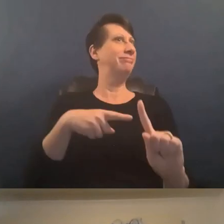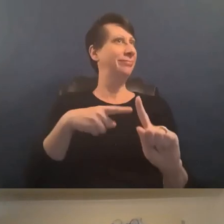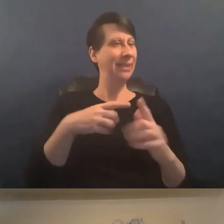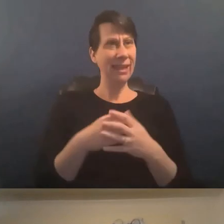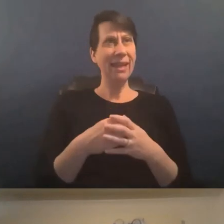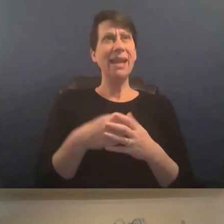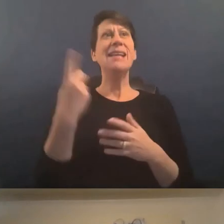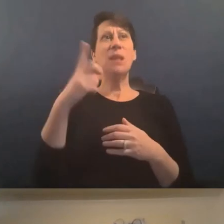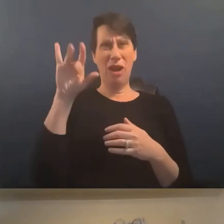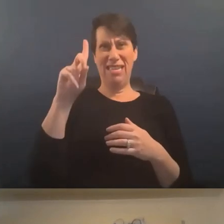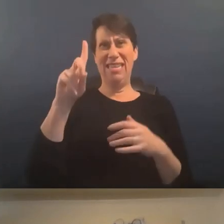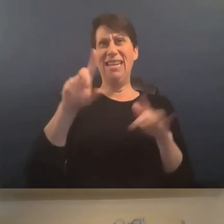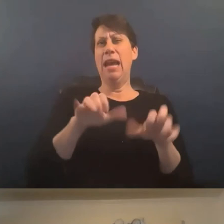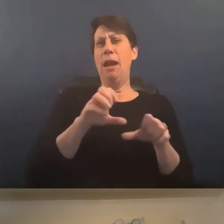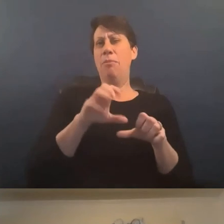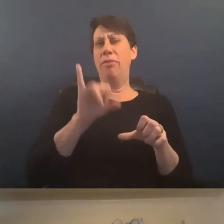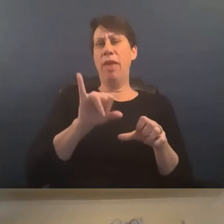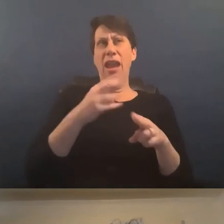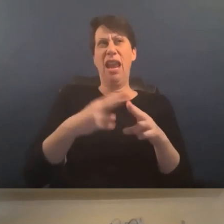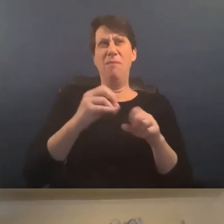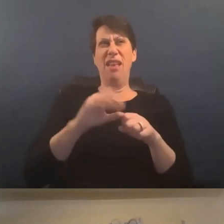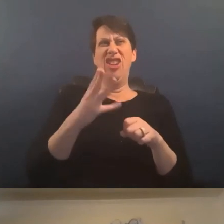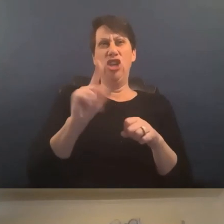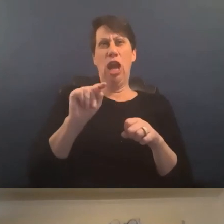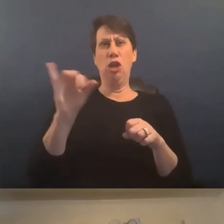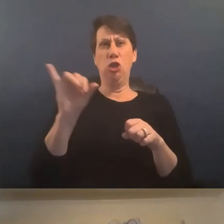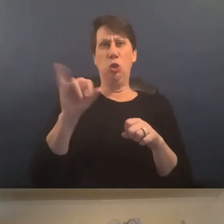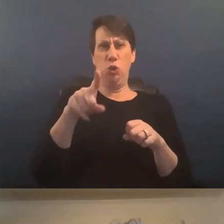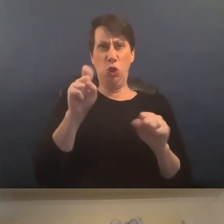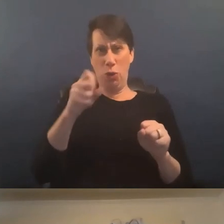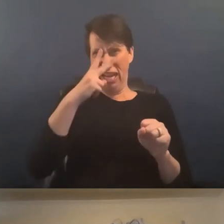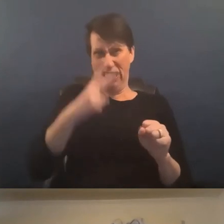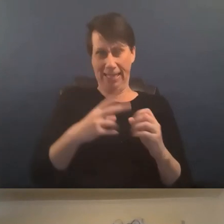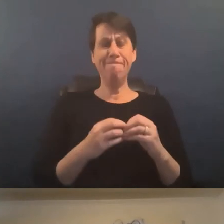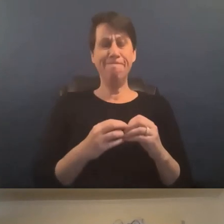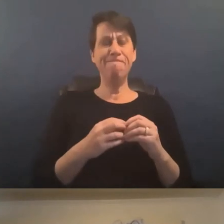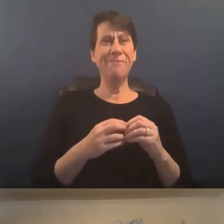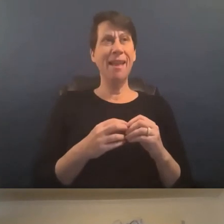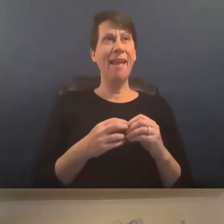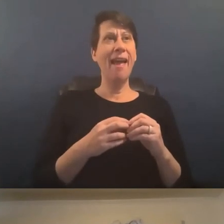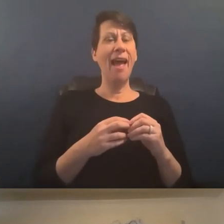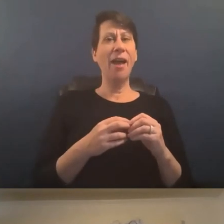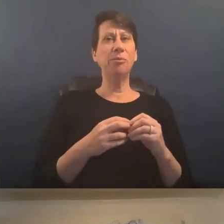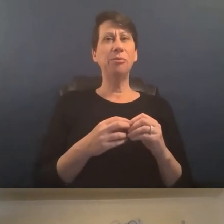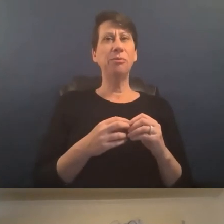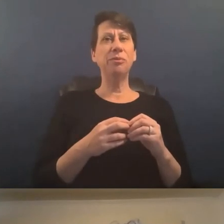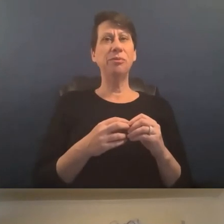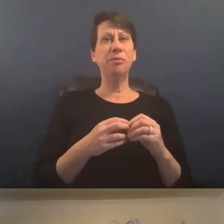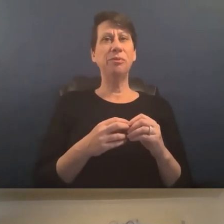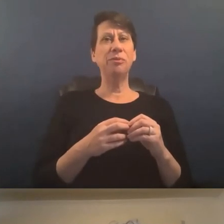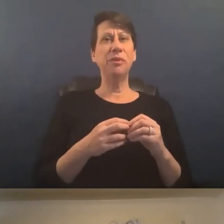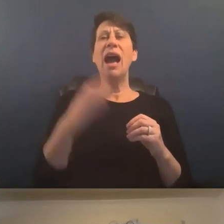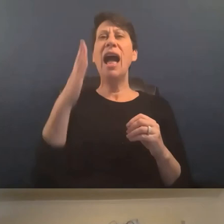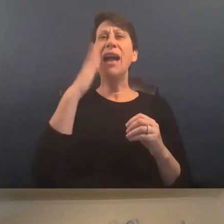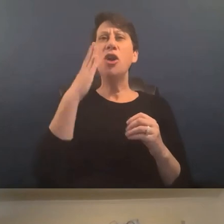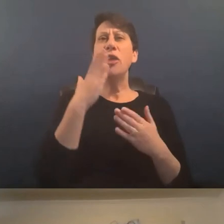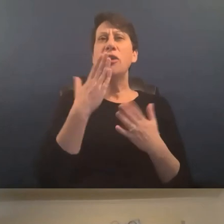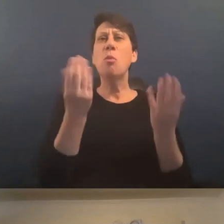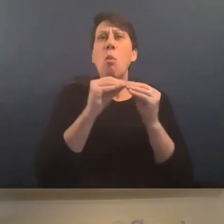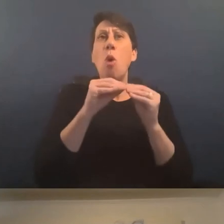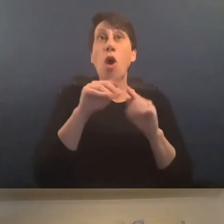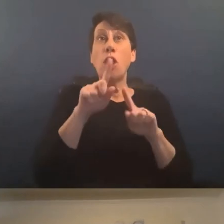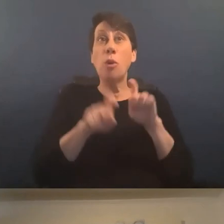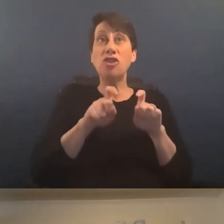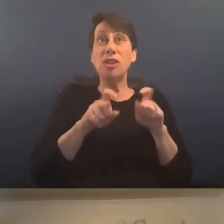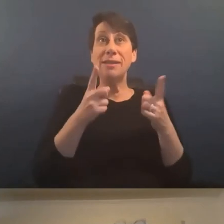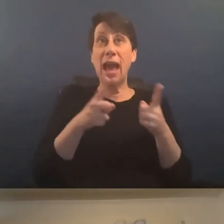drop that in the chat so just so you are aware um you all i know there's some more questions coming in